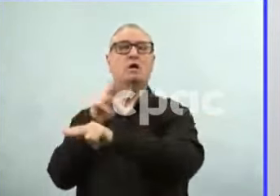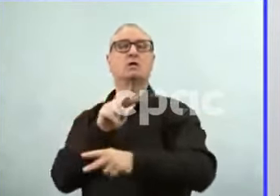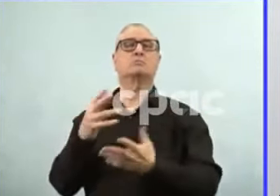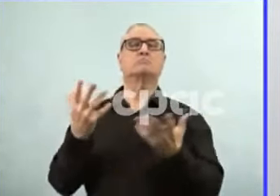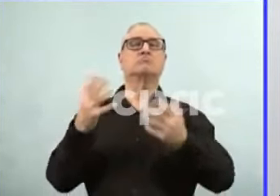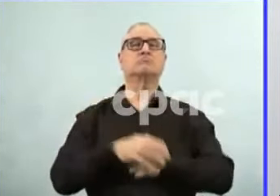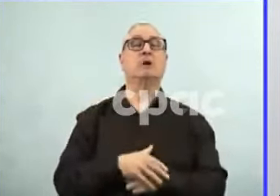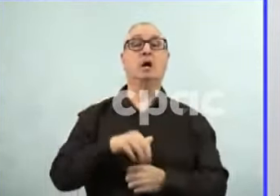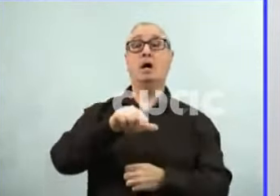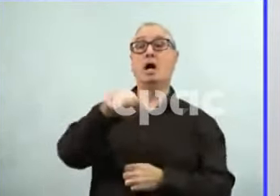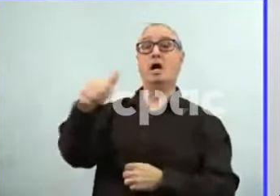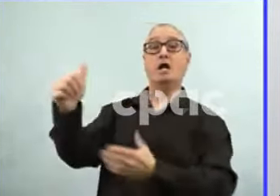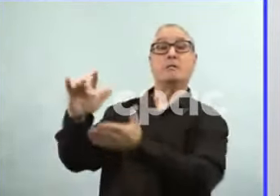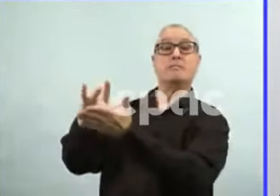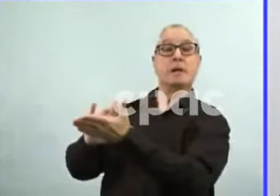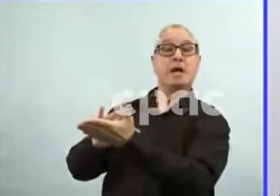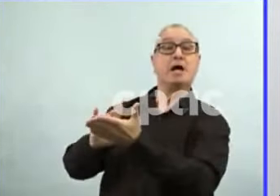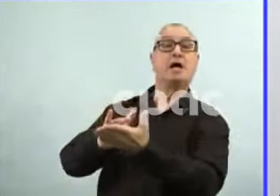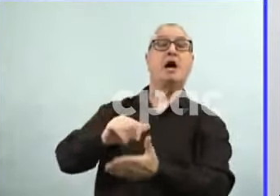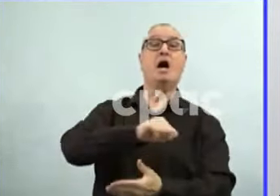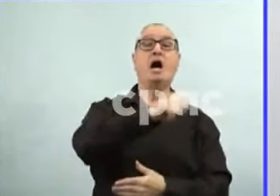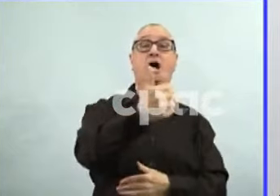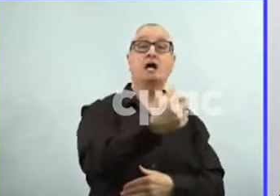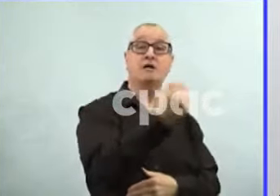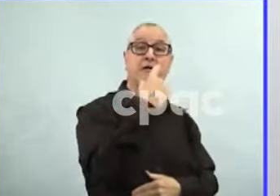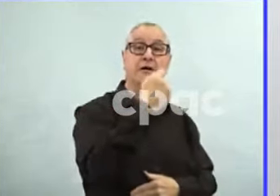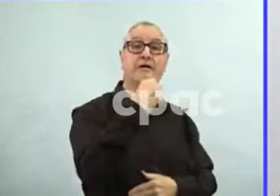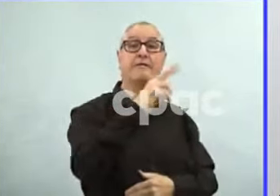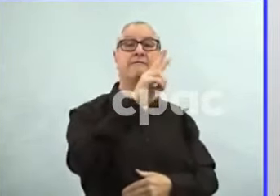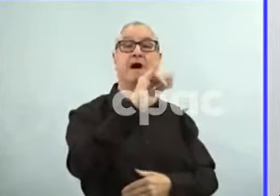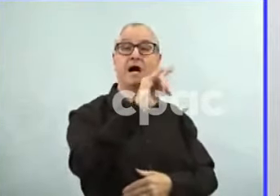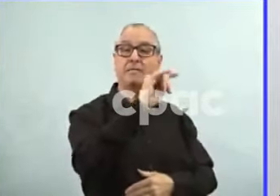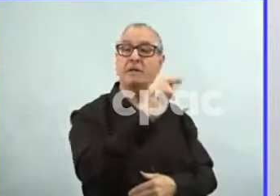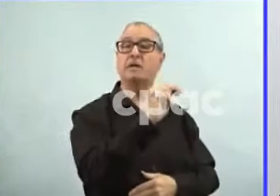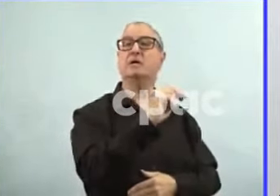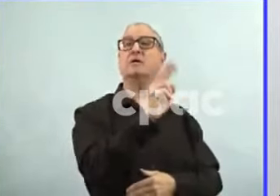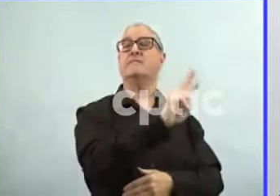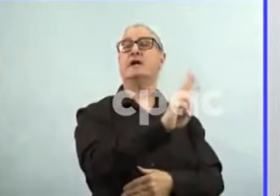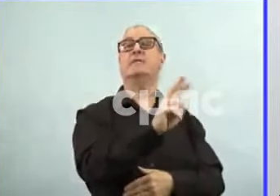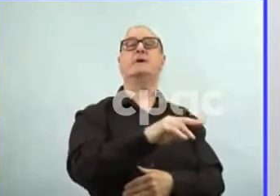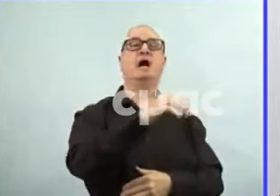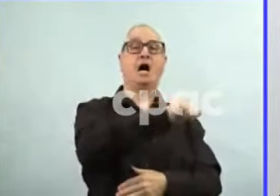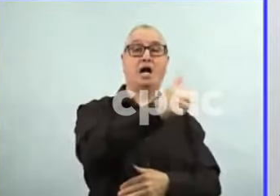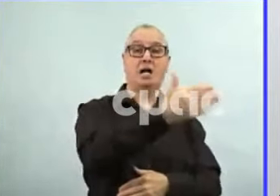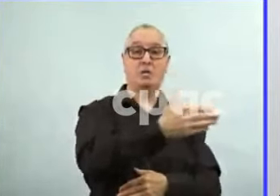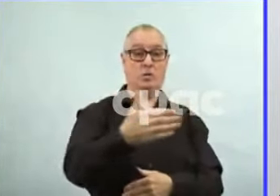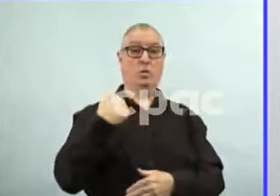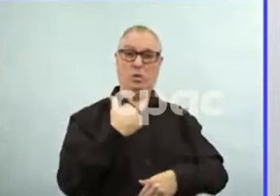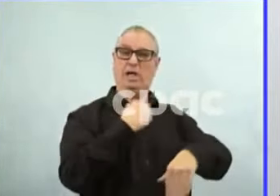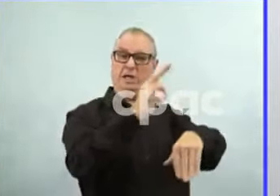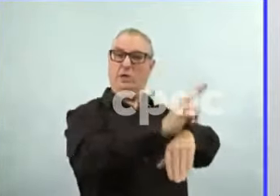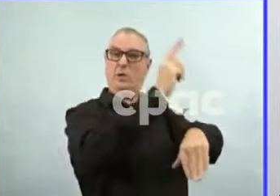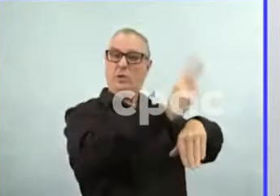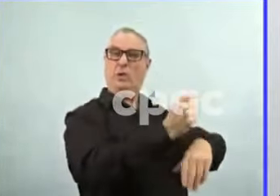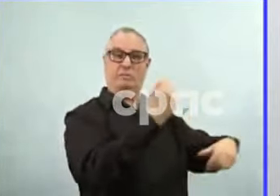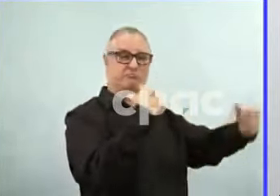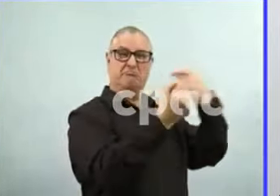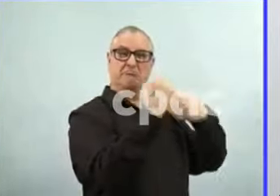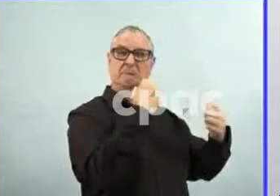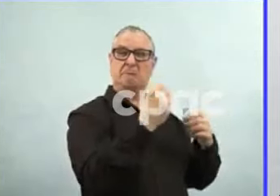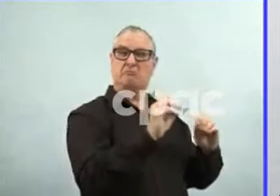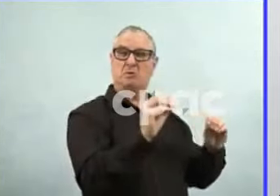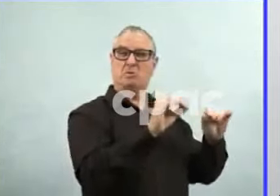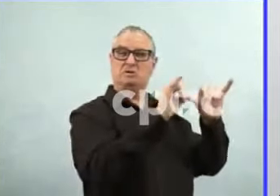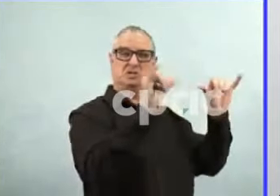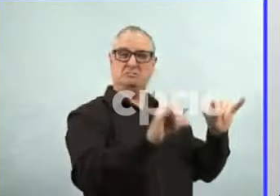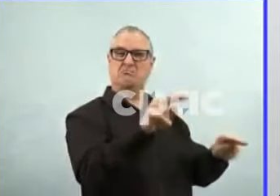naturopathic treatments, vitamins, supplements, or any other treatment that we use on our bodies. Canada has